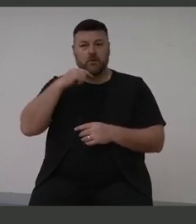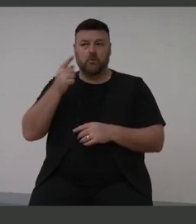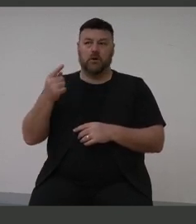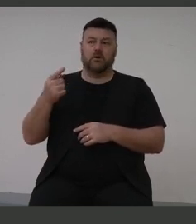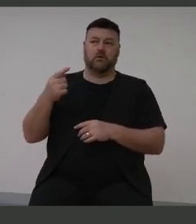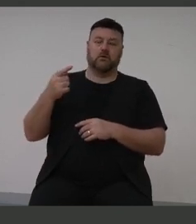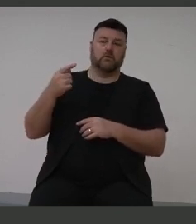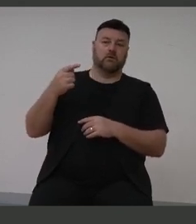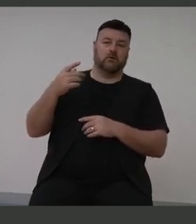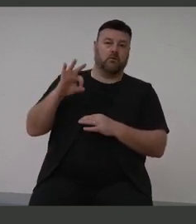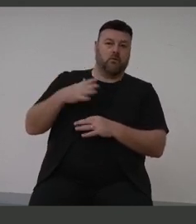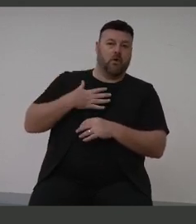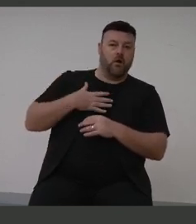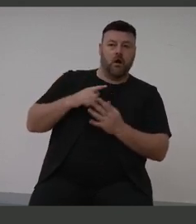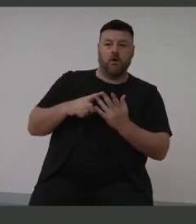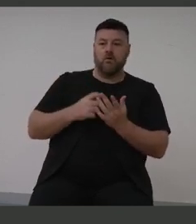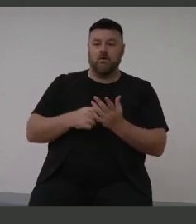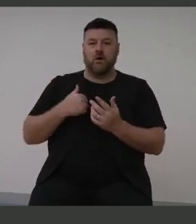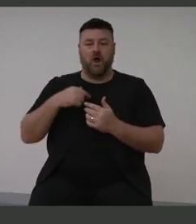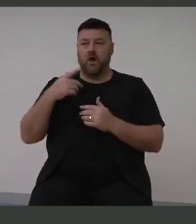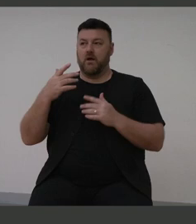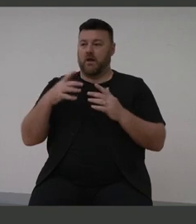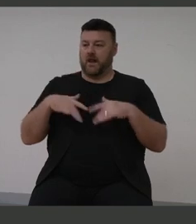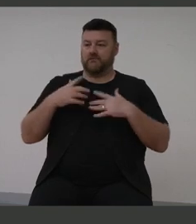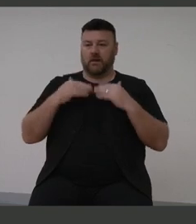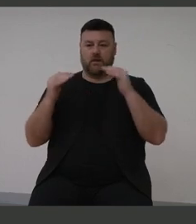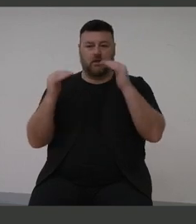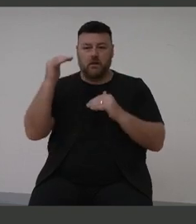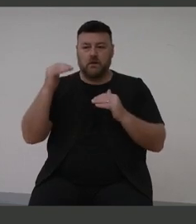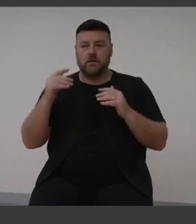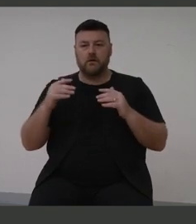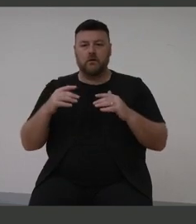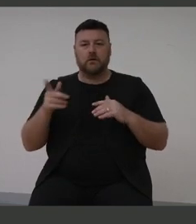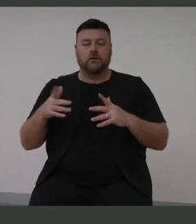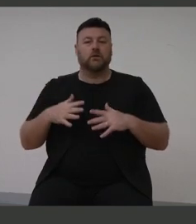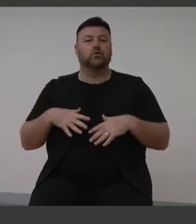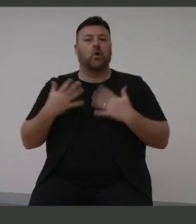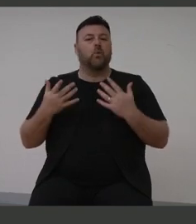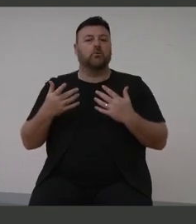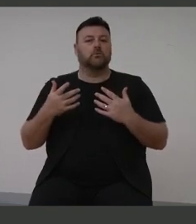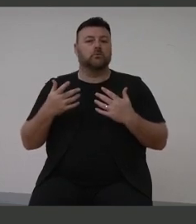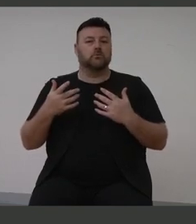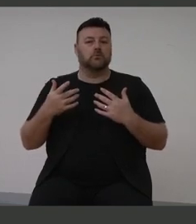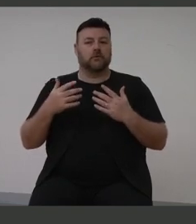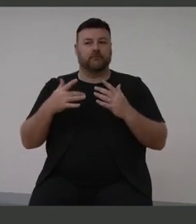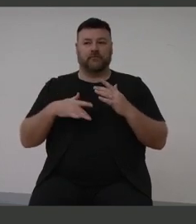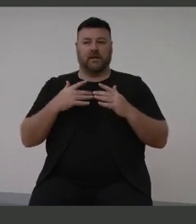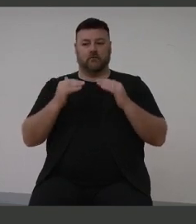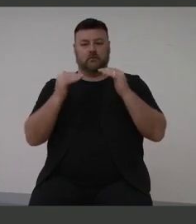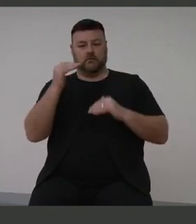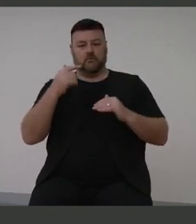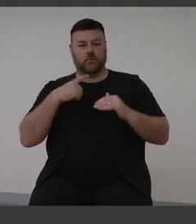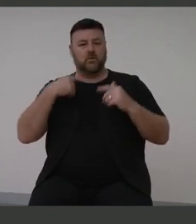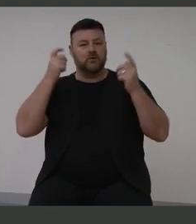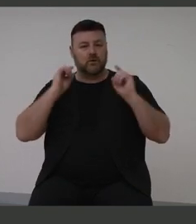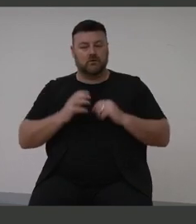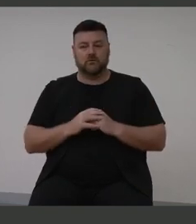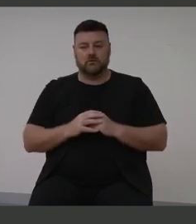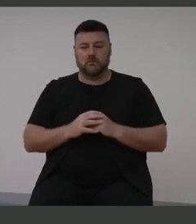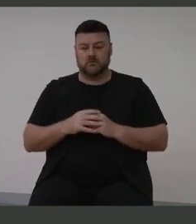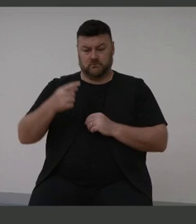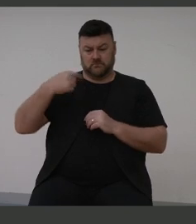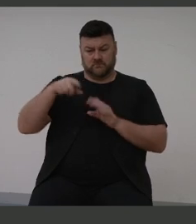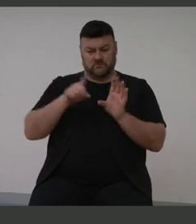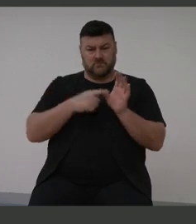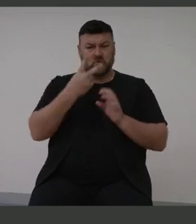They don't want to be treated differently because they have a hearing aid. In 2021, hearing technology